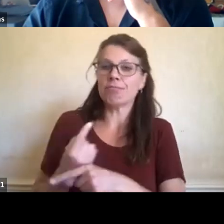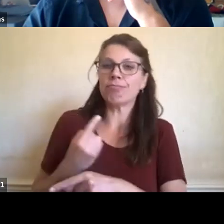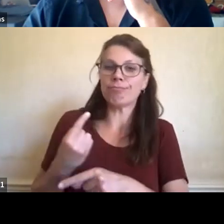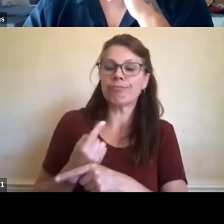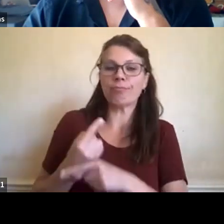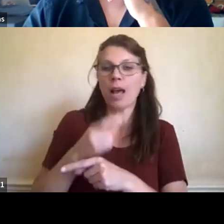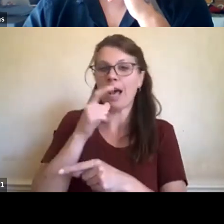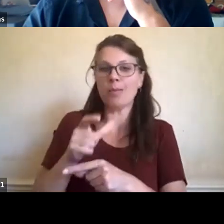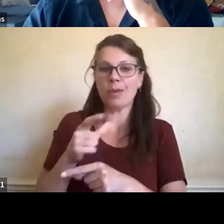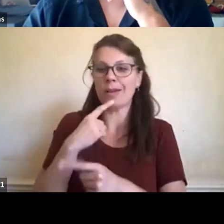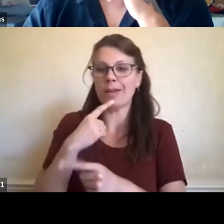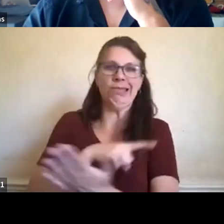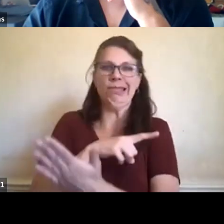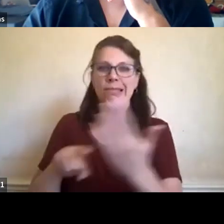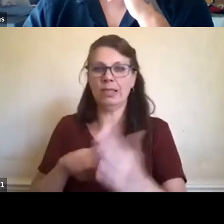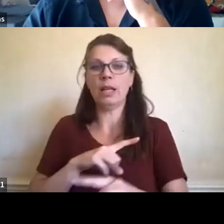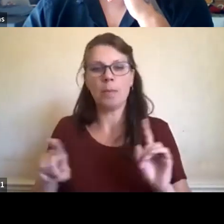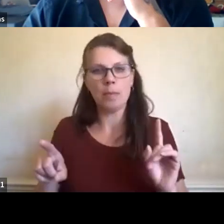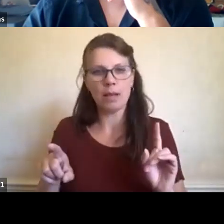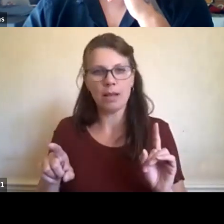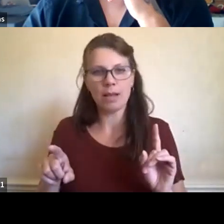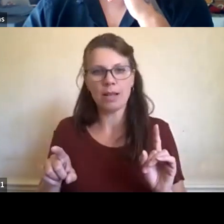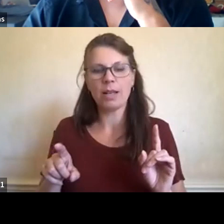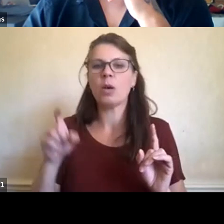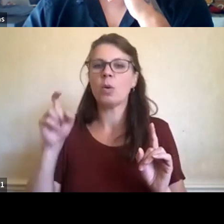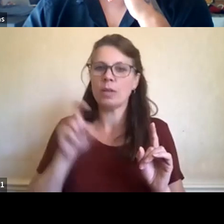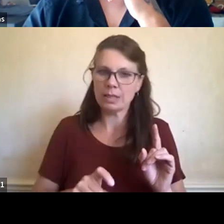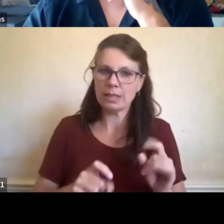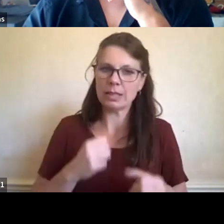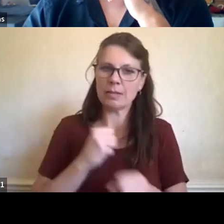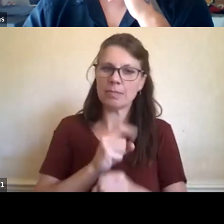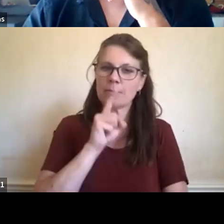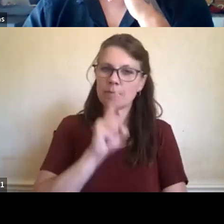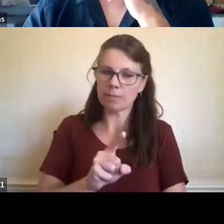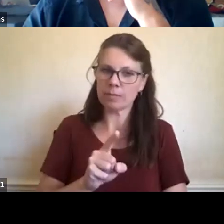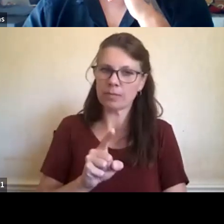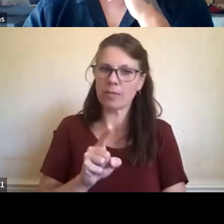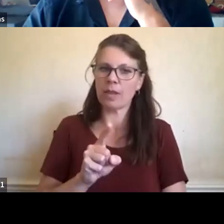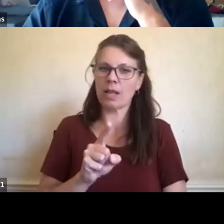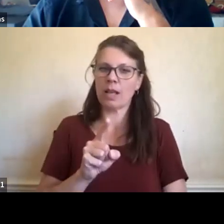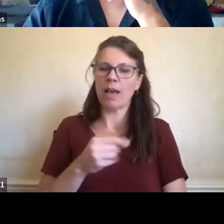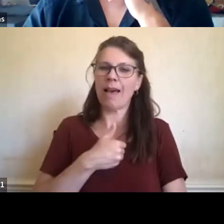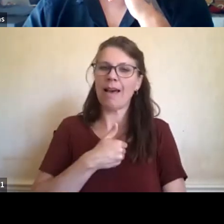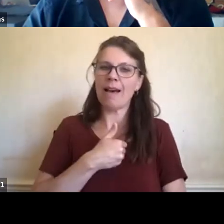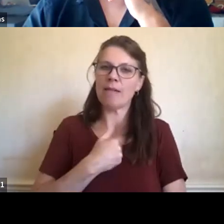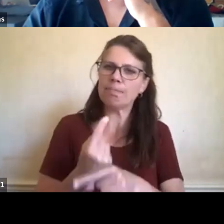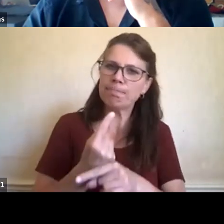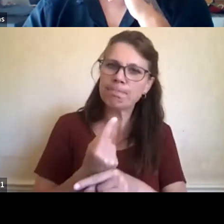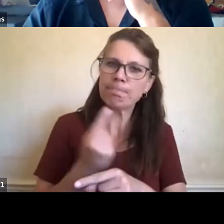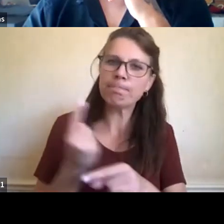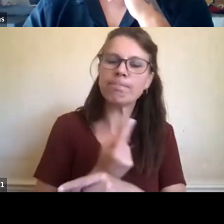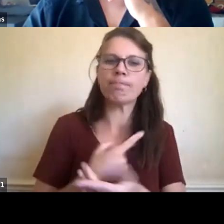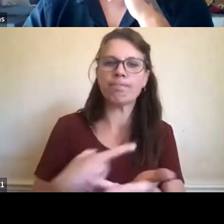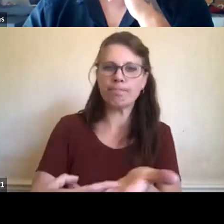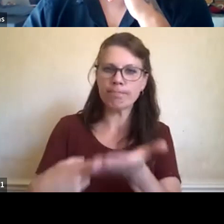that down, but also to meaningfully engage with indigenous knowledge holders, um, to